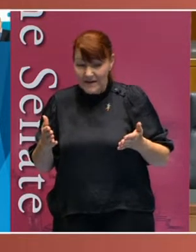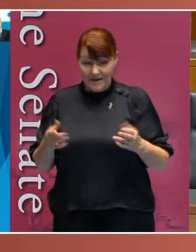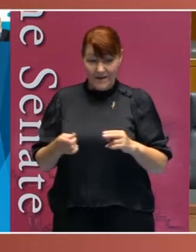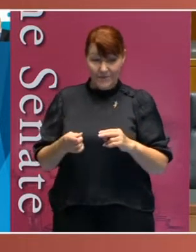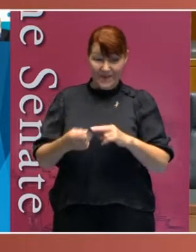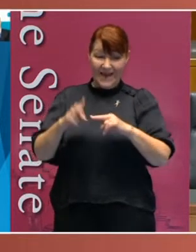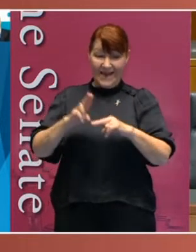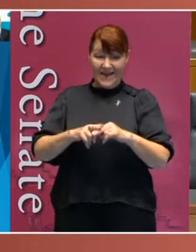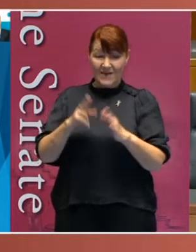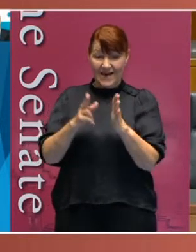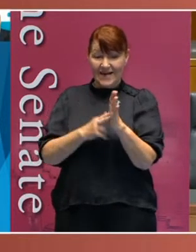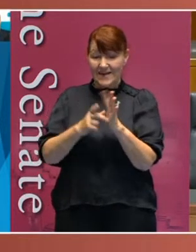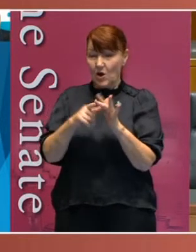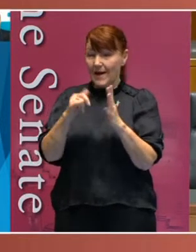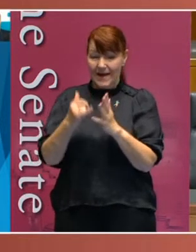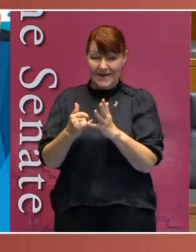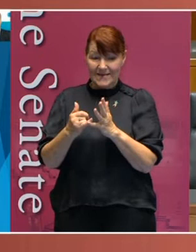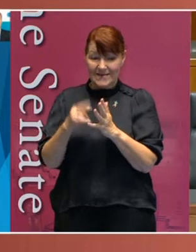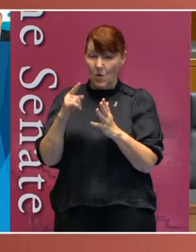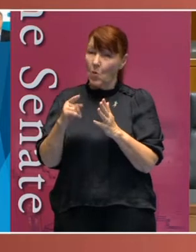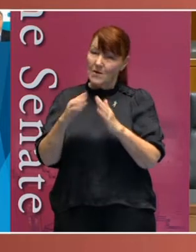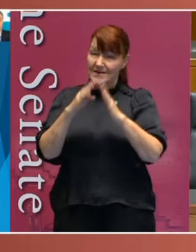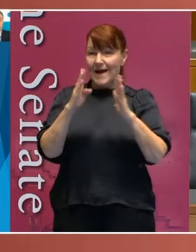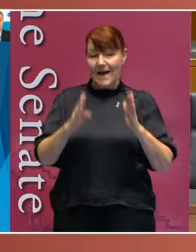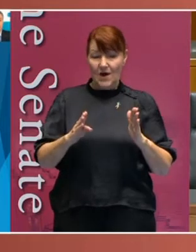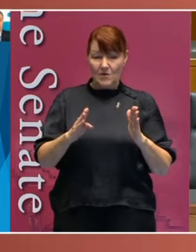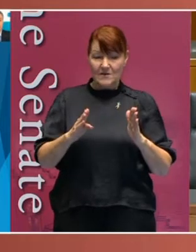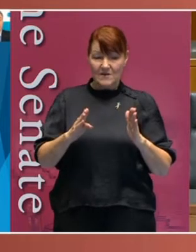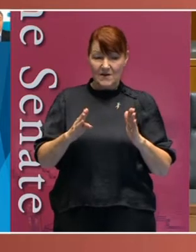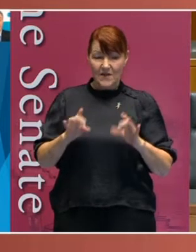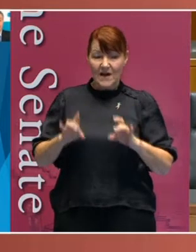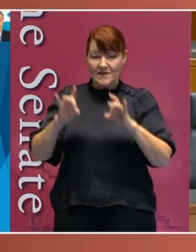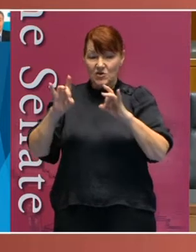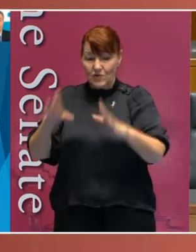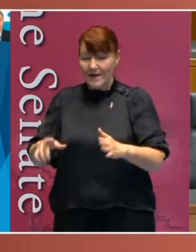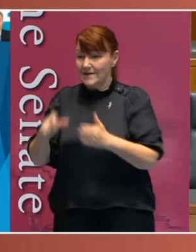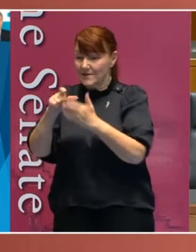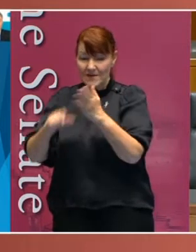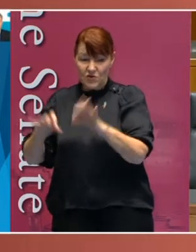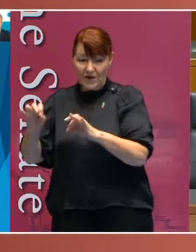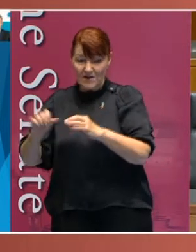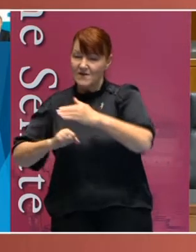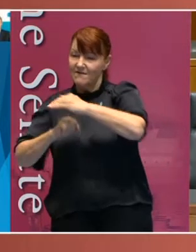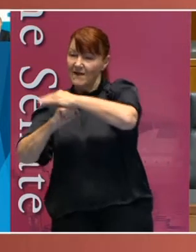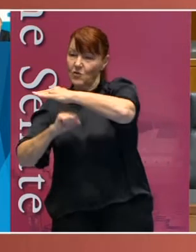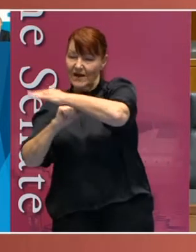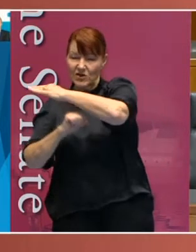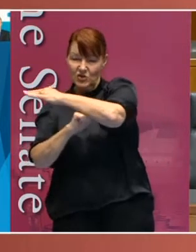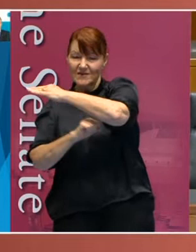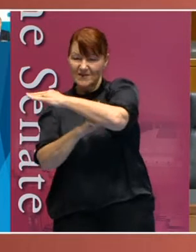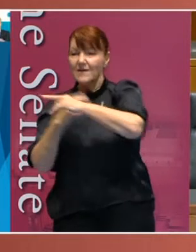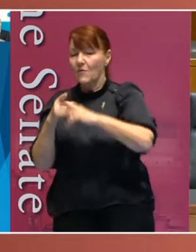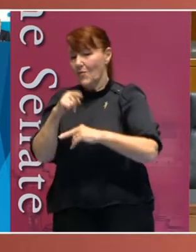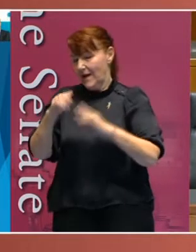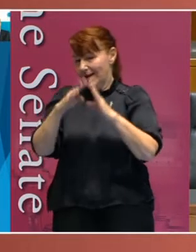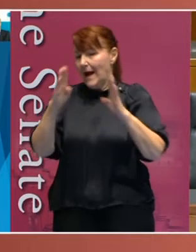Disability Insurance Scheme is the House, the Australian Disability Strategy is the foundations for the House, it's